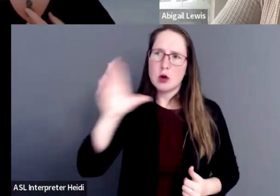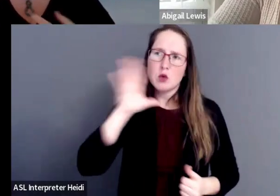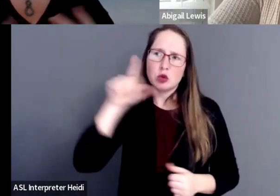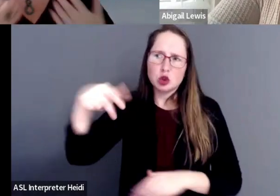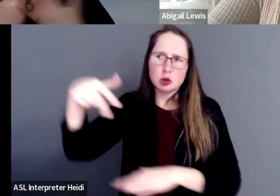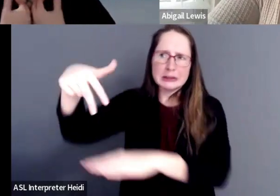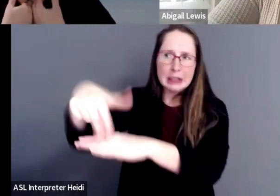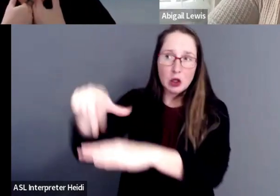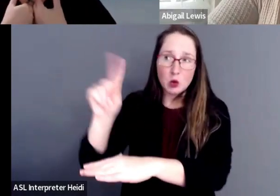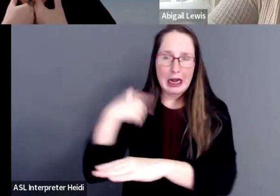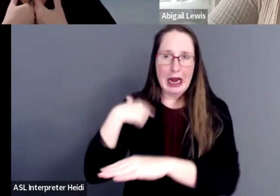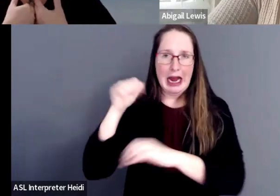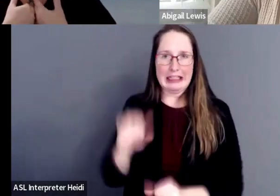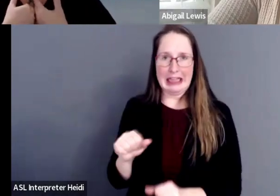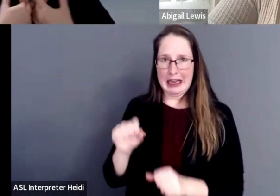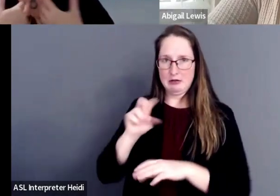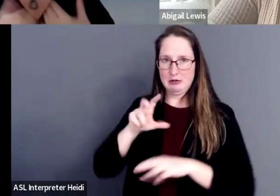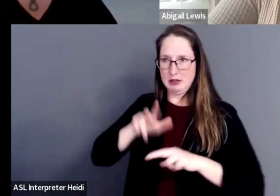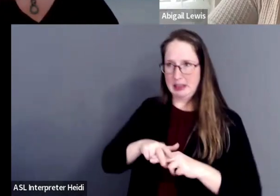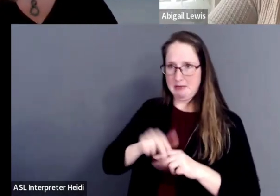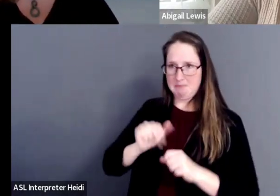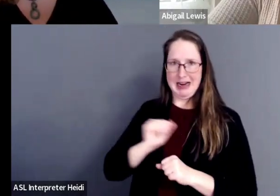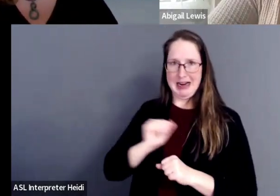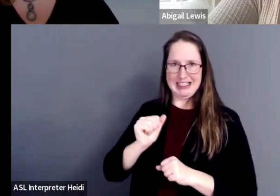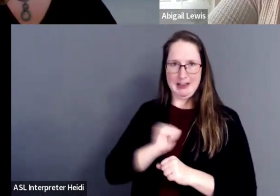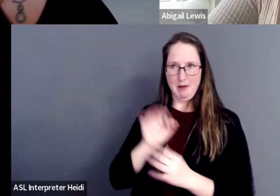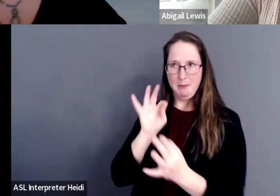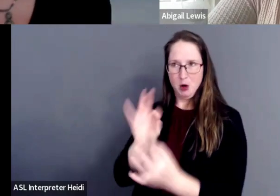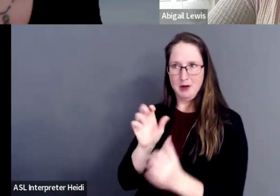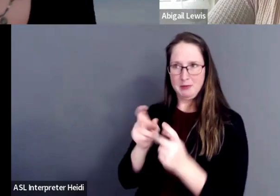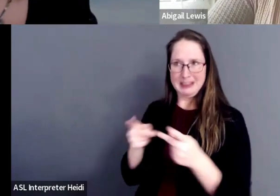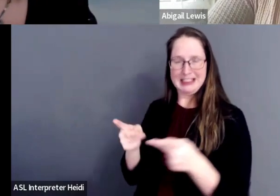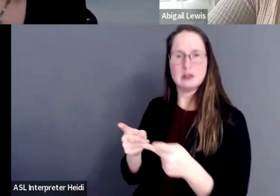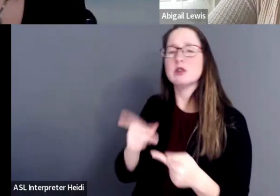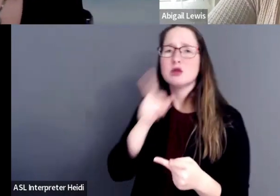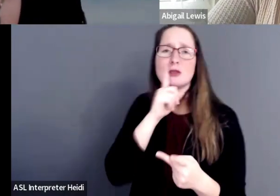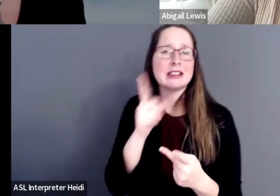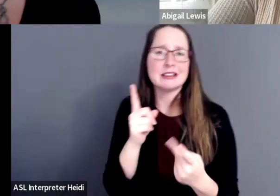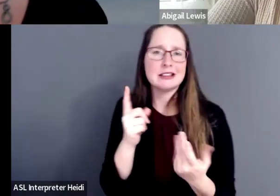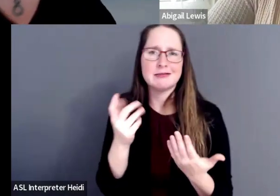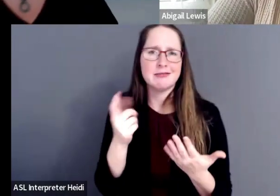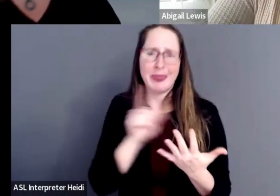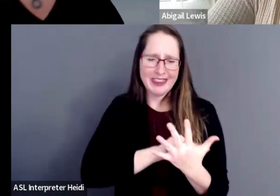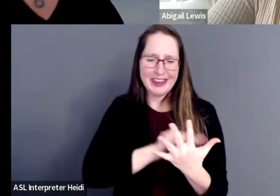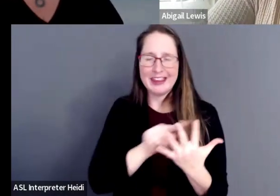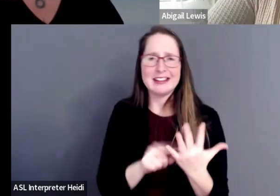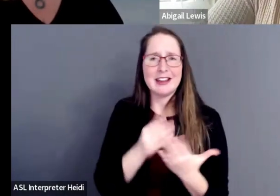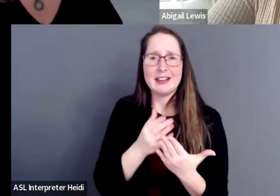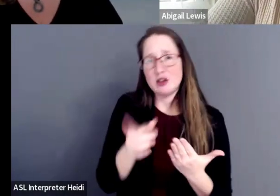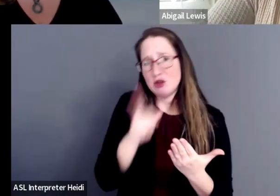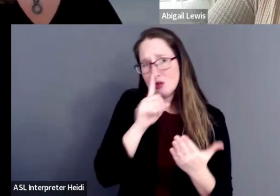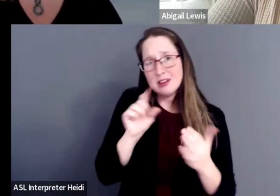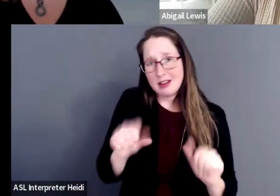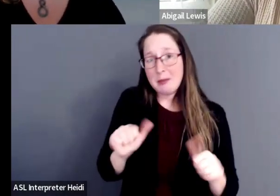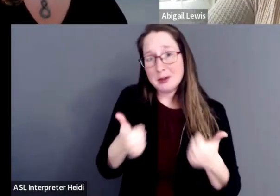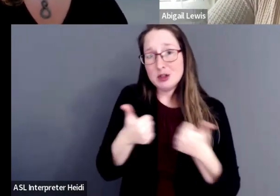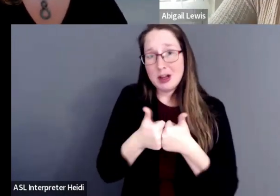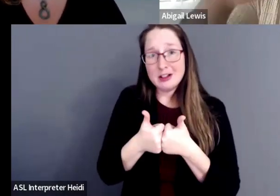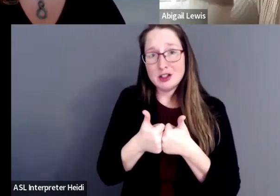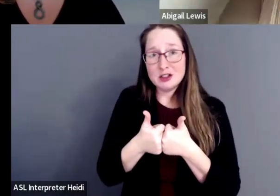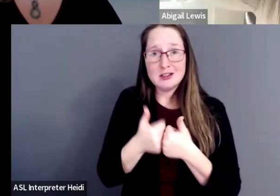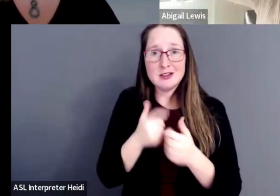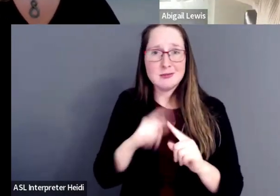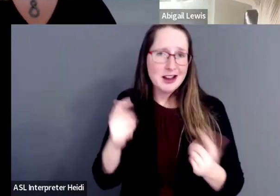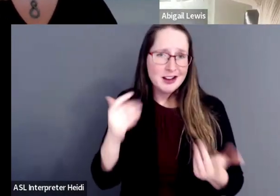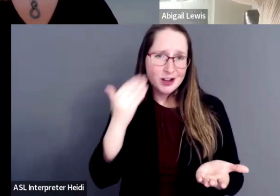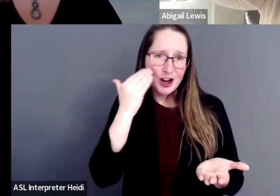be so I can situate myself. It's just these are the things that can be challenging, but